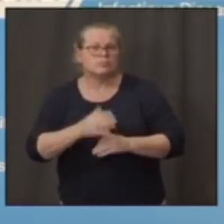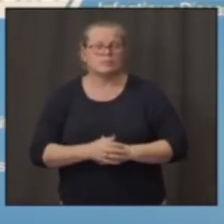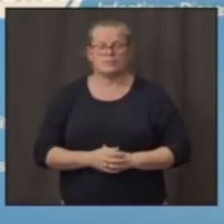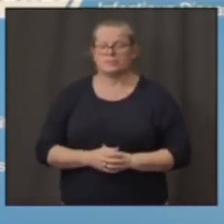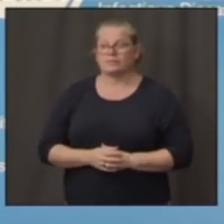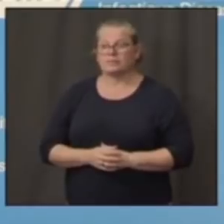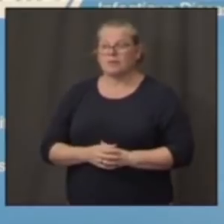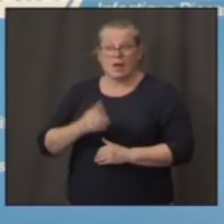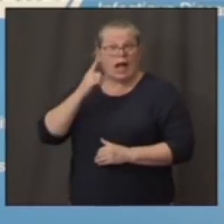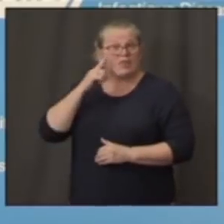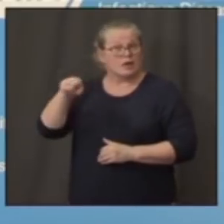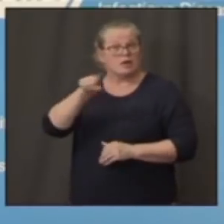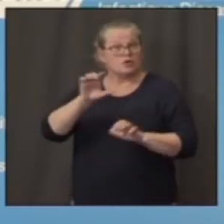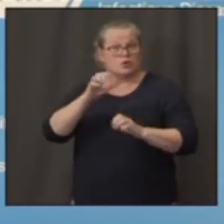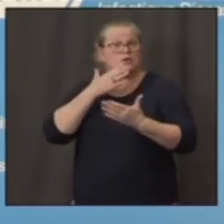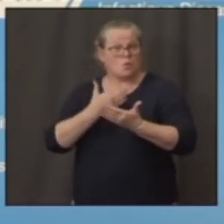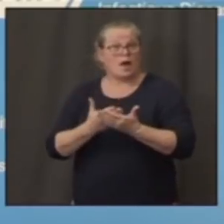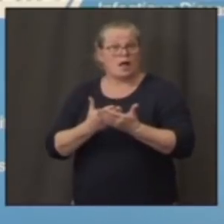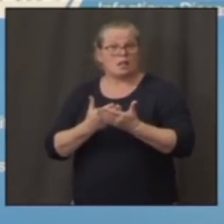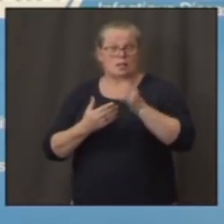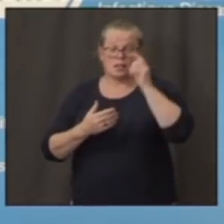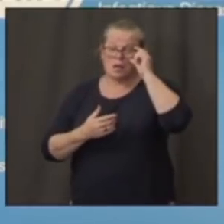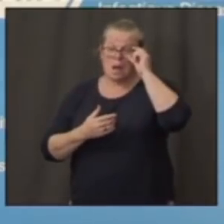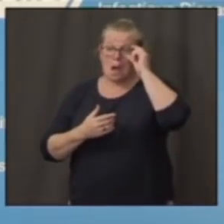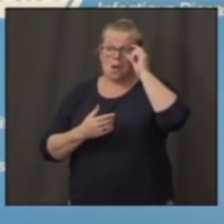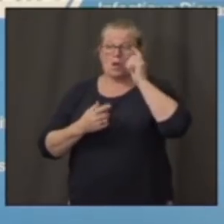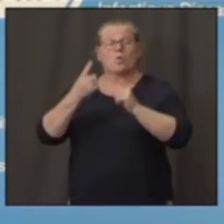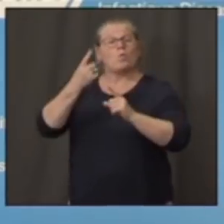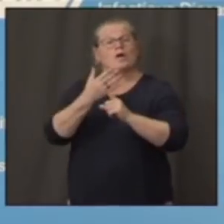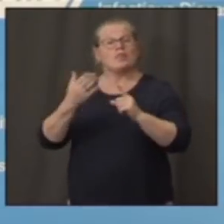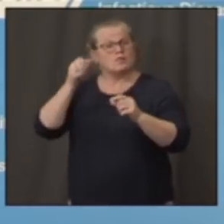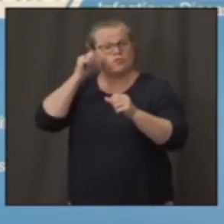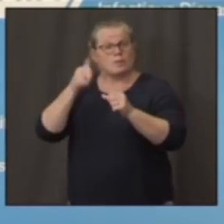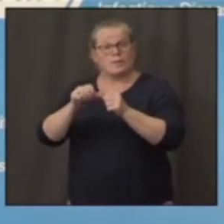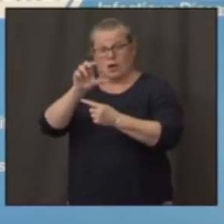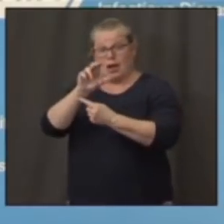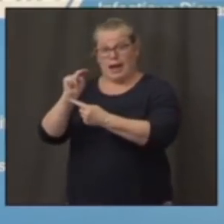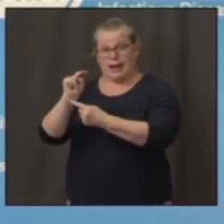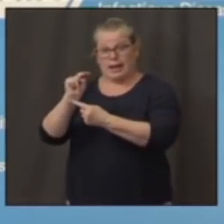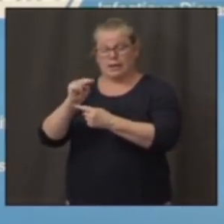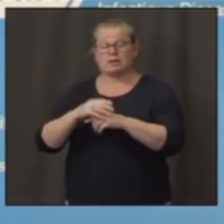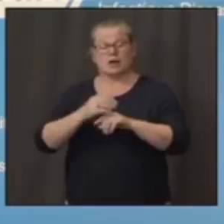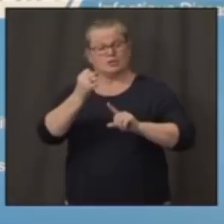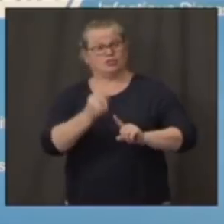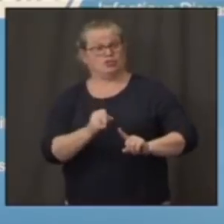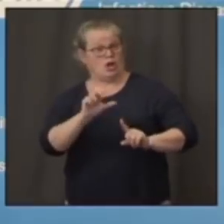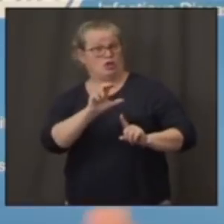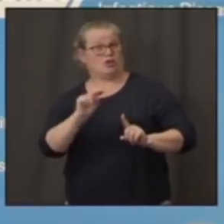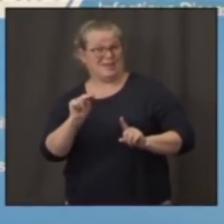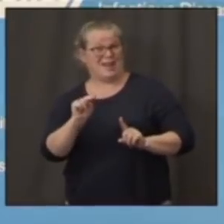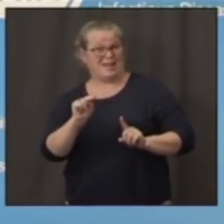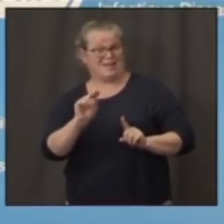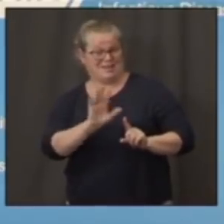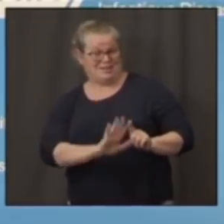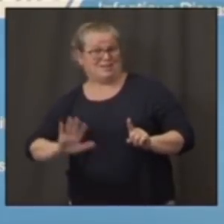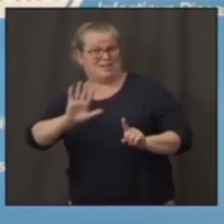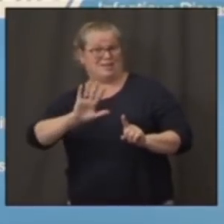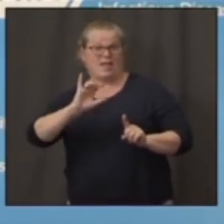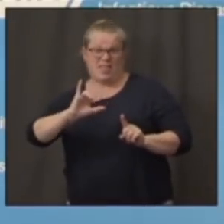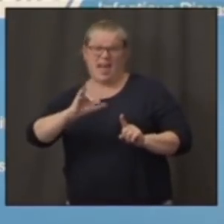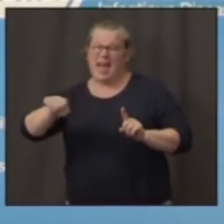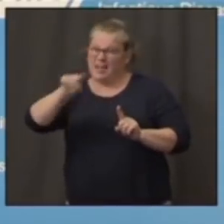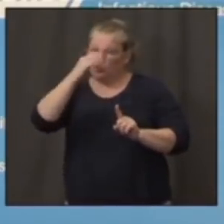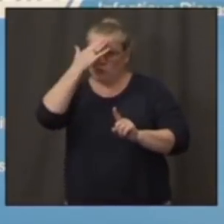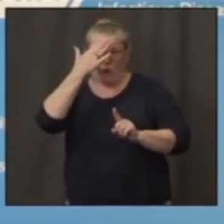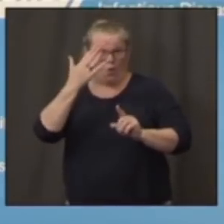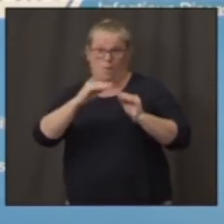The thing about Connecticut is that southern Connecticut is part of the, as you well know better than I,